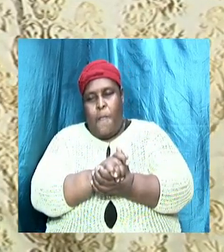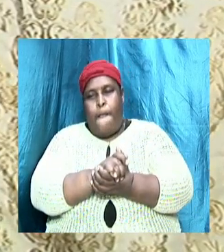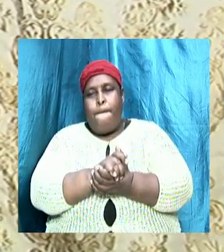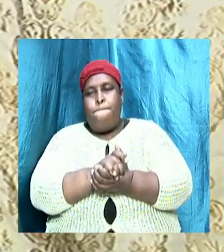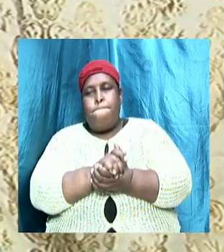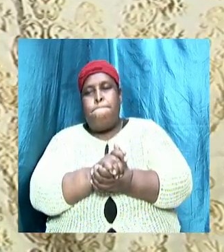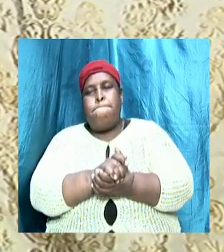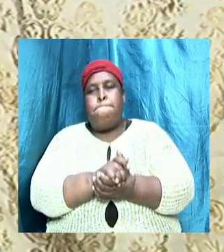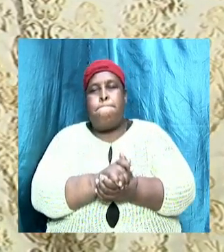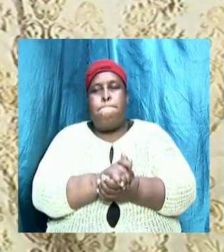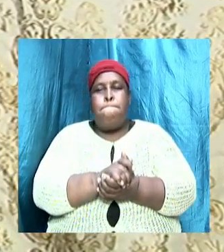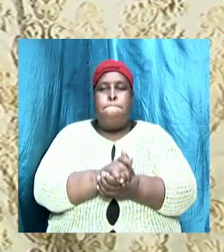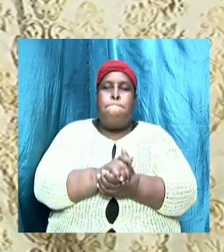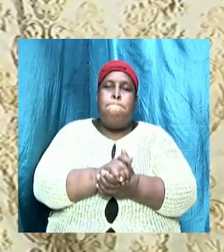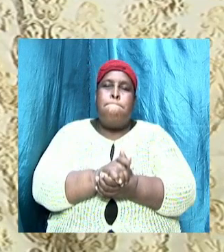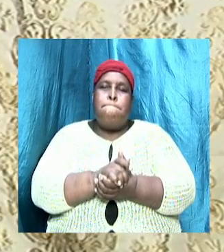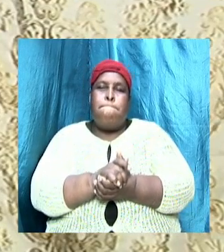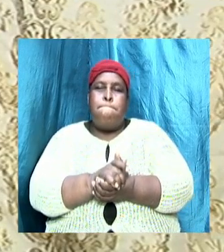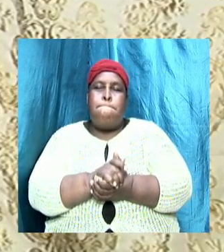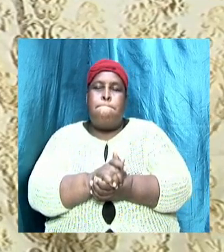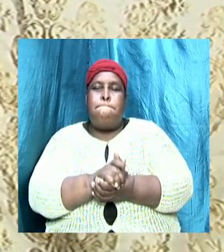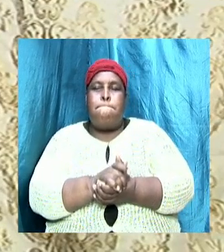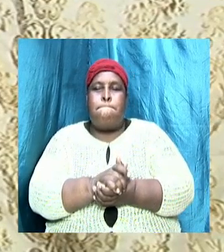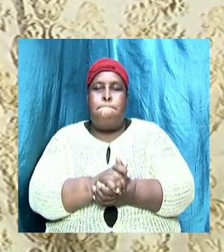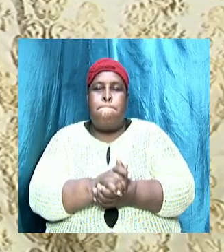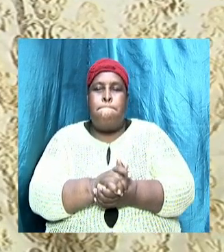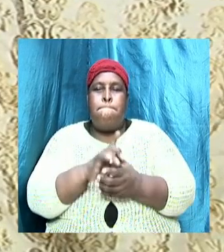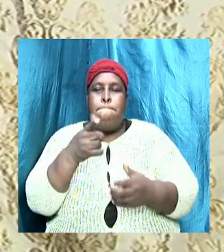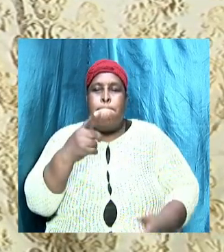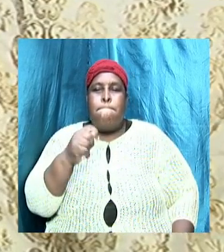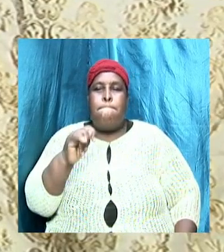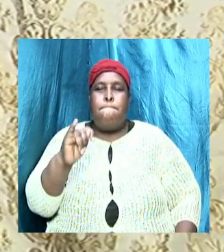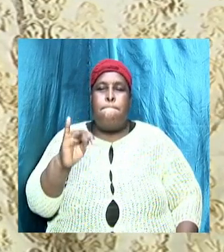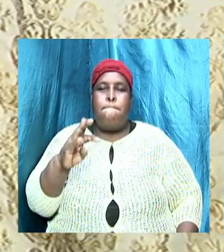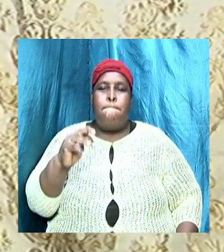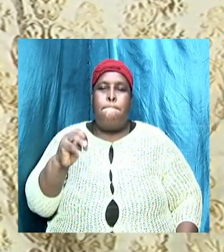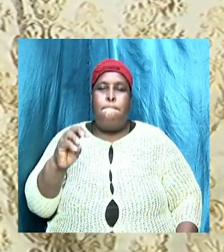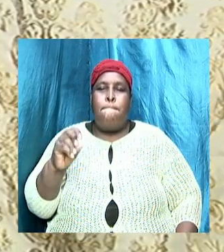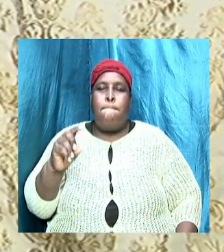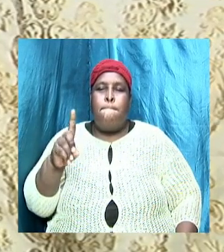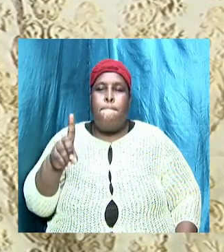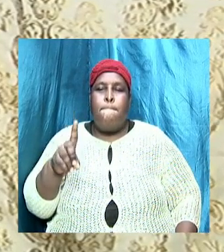Timothy 10 sorry 1st Timothy 1 9 to 10